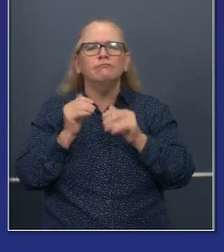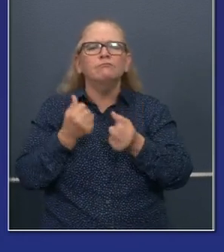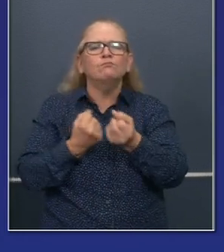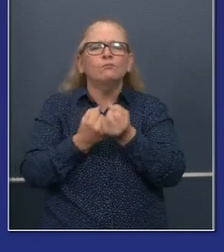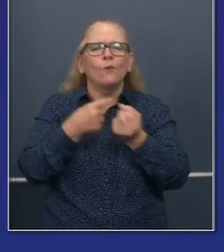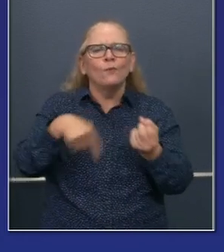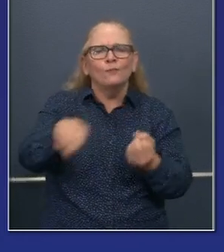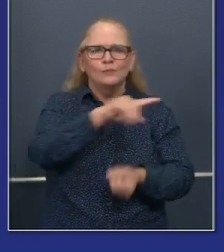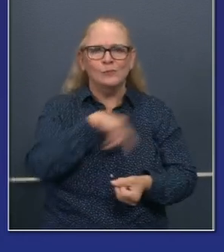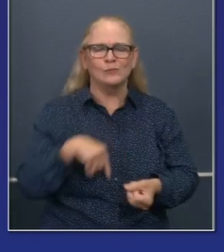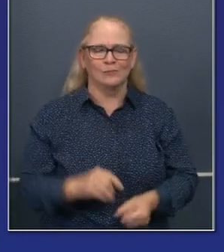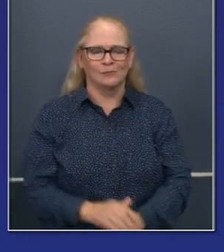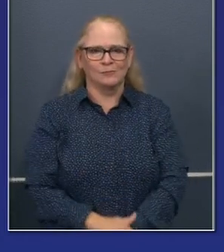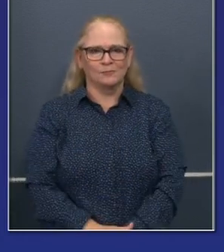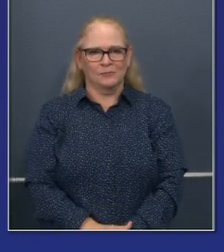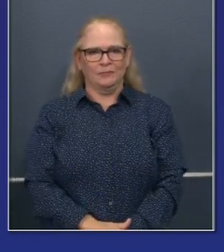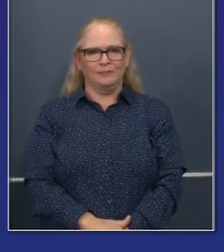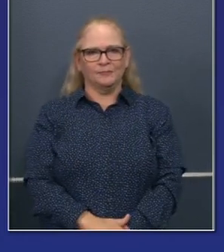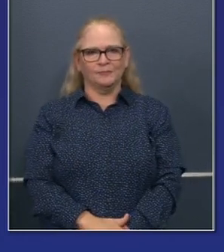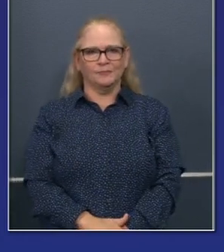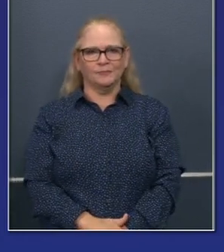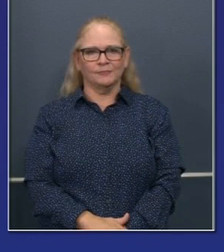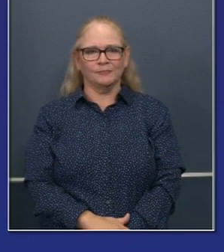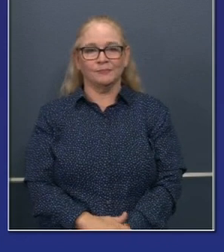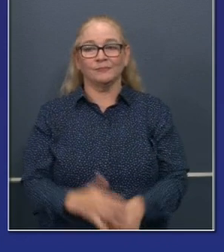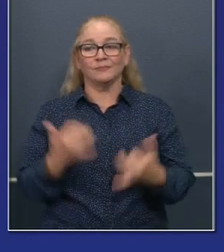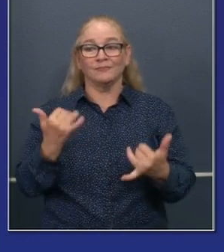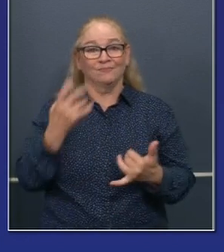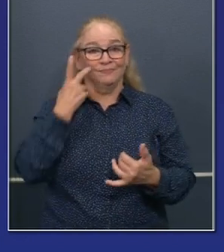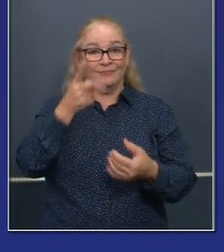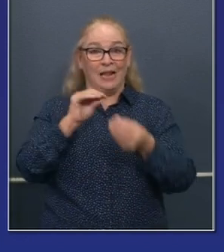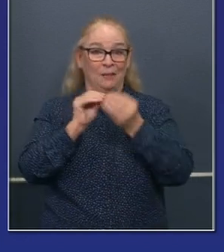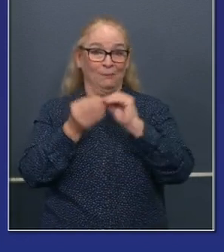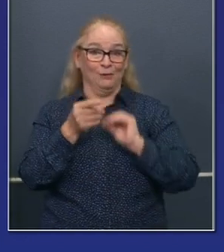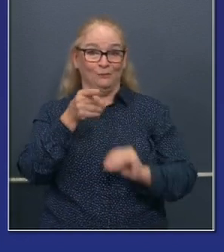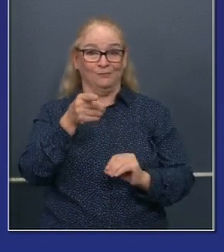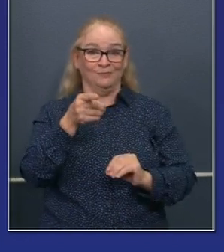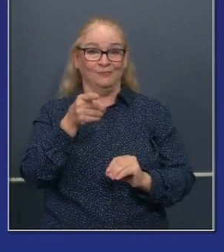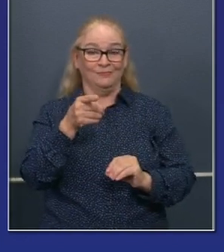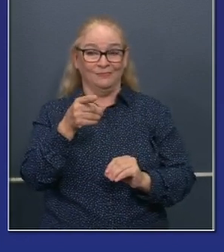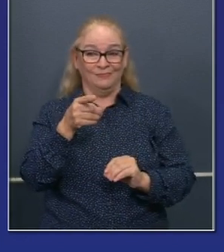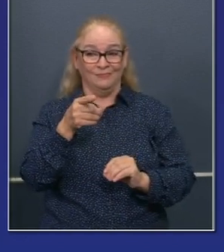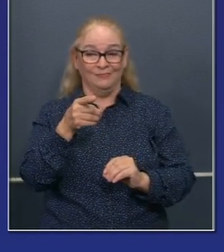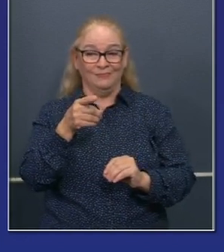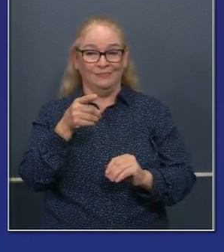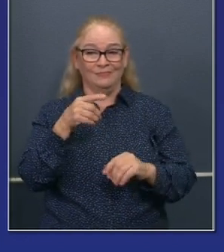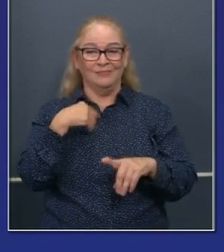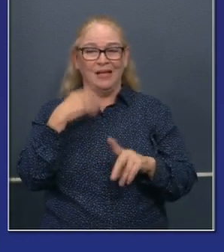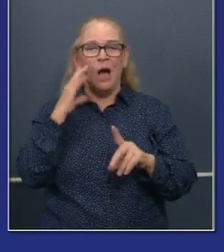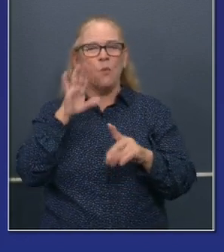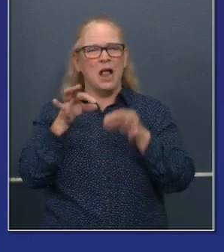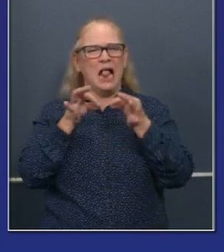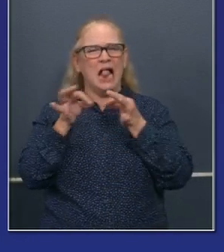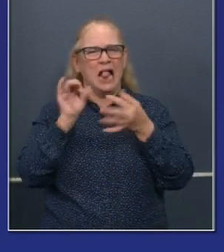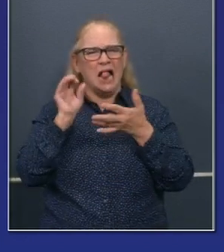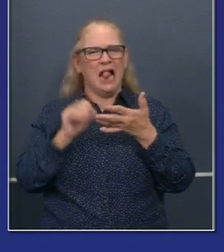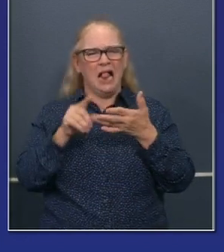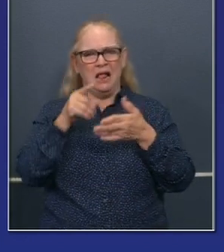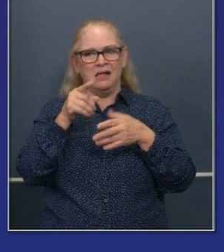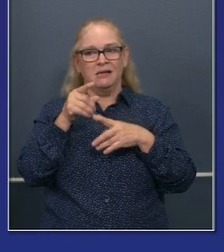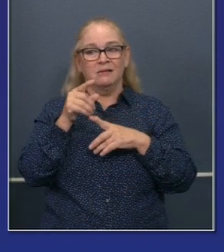of new, uh, you see here briefly, and I'll jump through just very briefly these numbers, a number 11